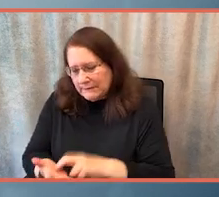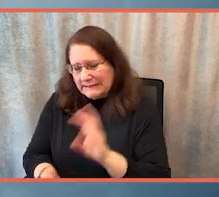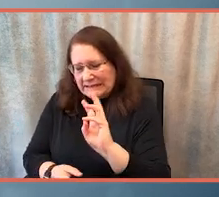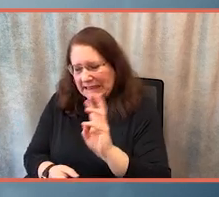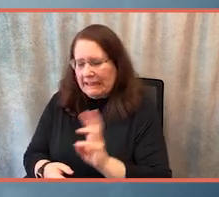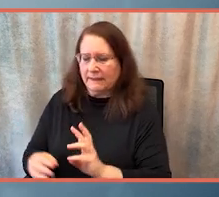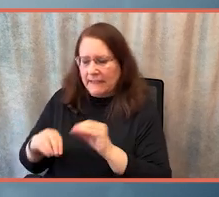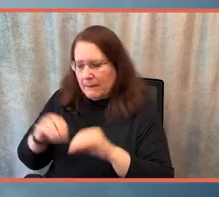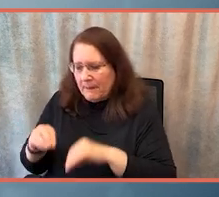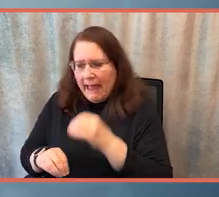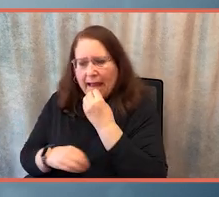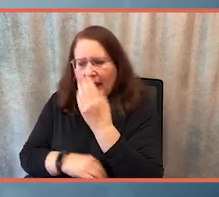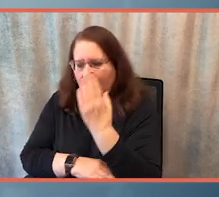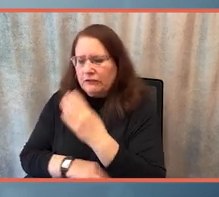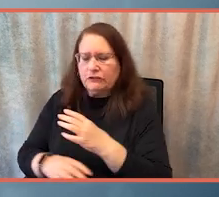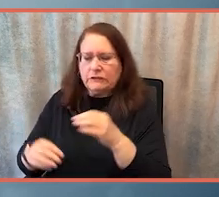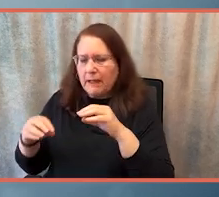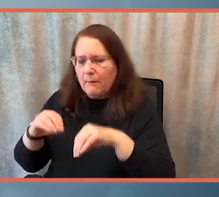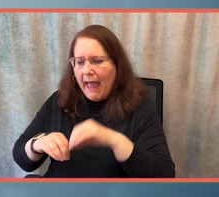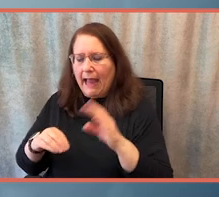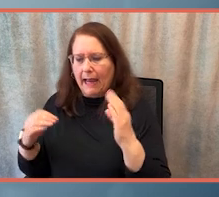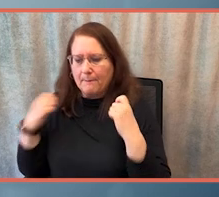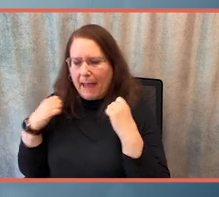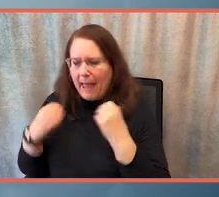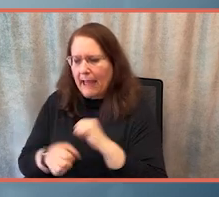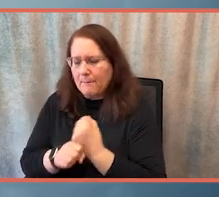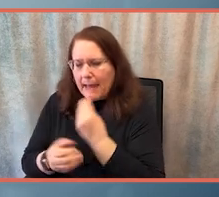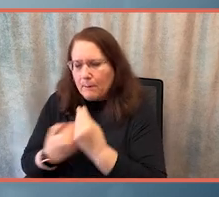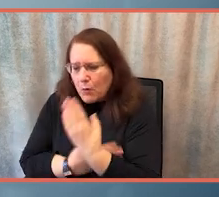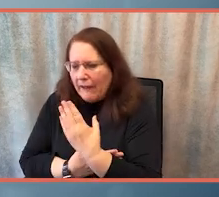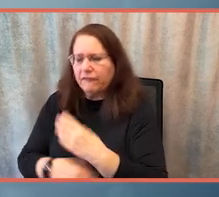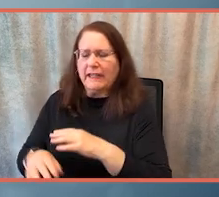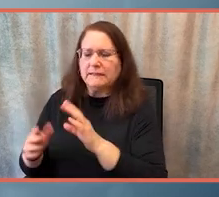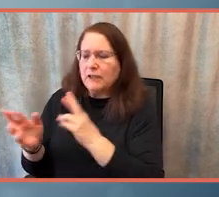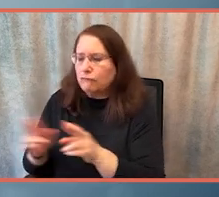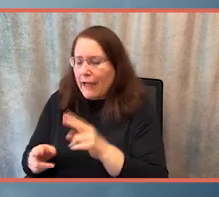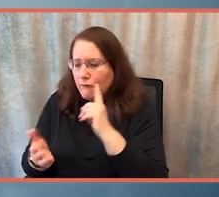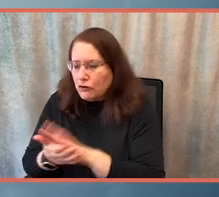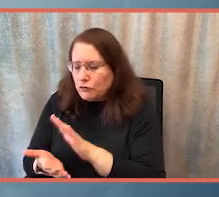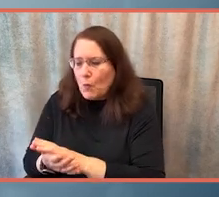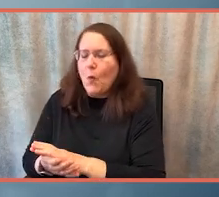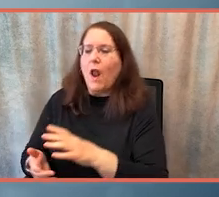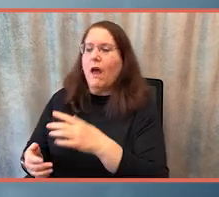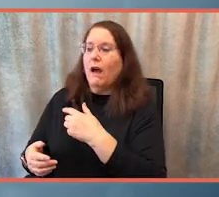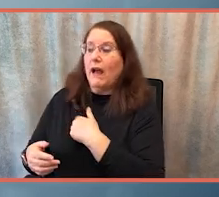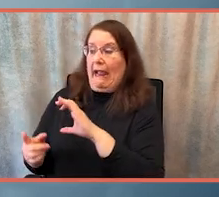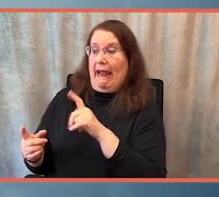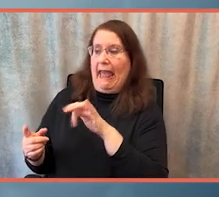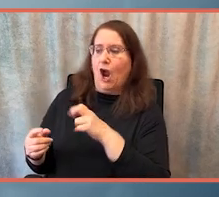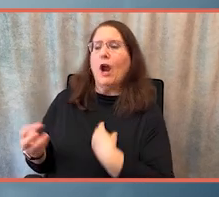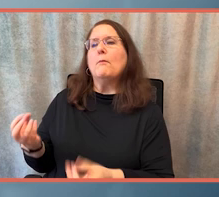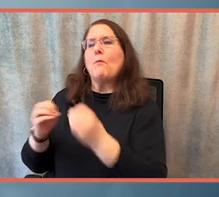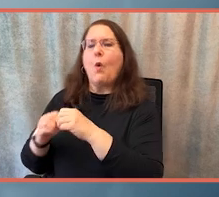additional needs. And this is something that will persist lifelong. And she brings me a lot of joy, but it is difficult